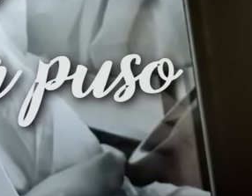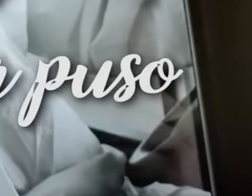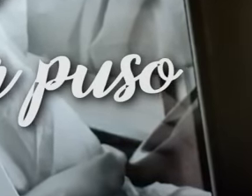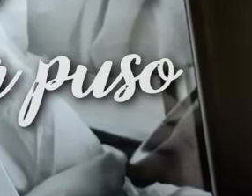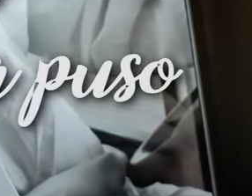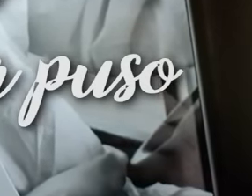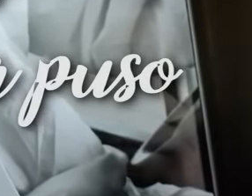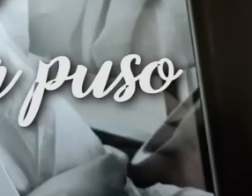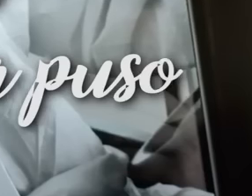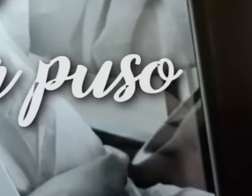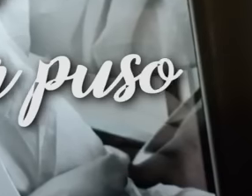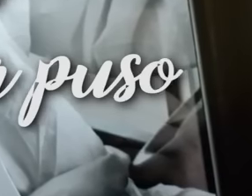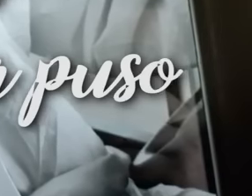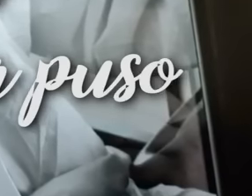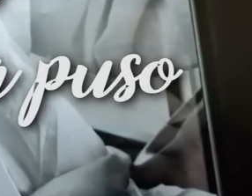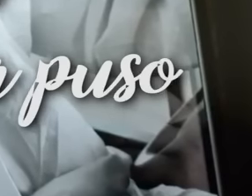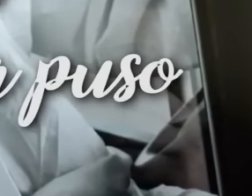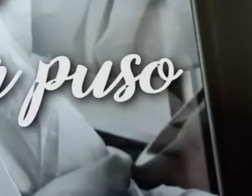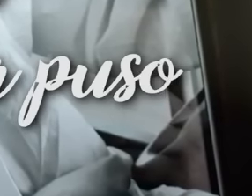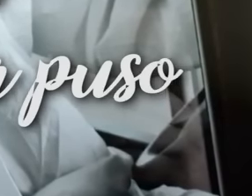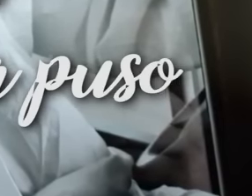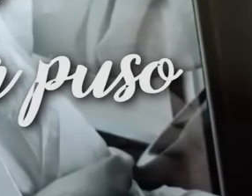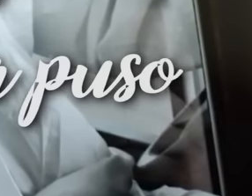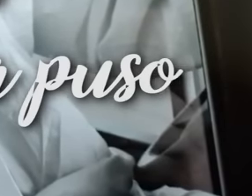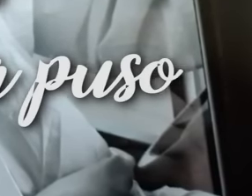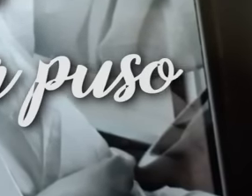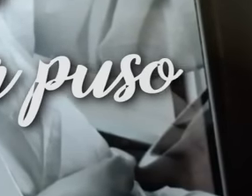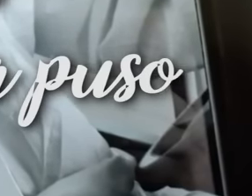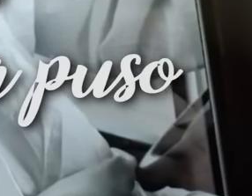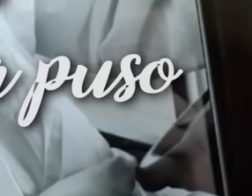at siyang